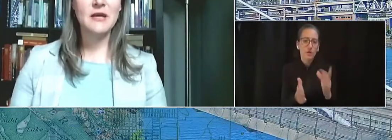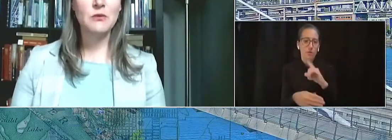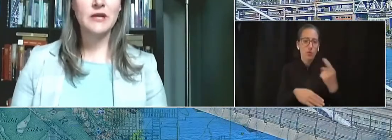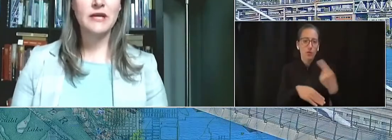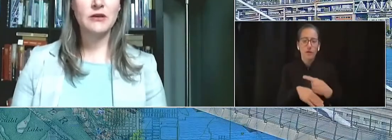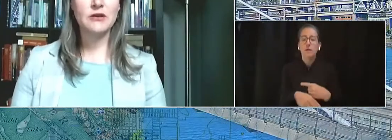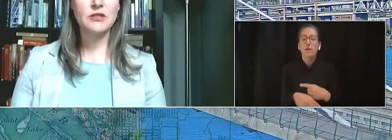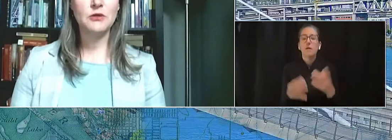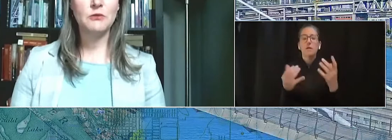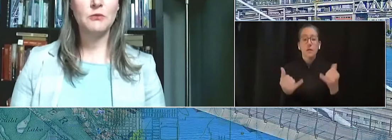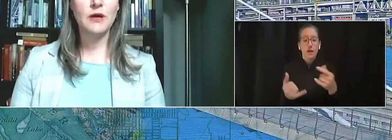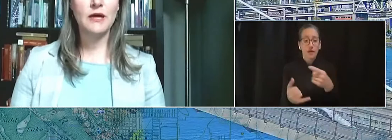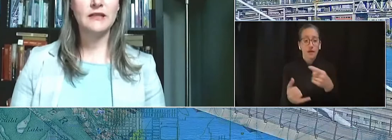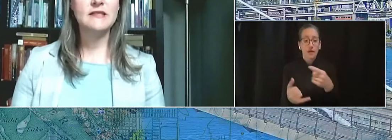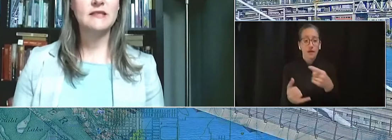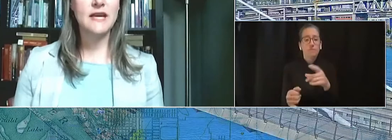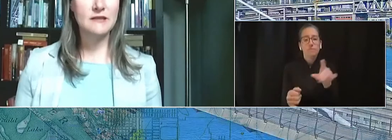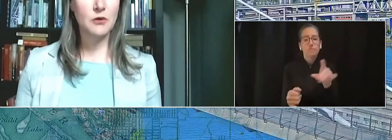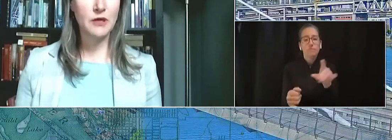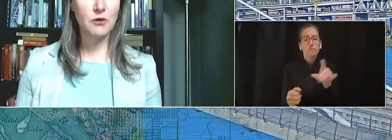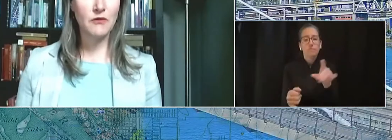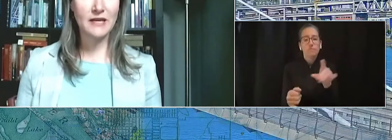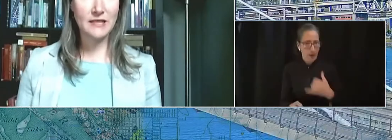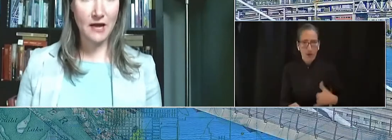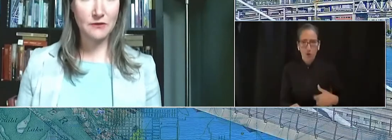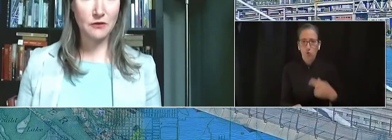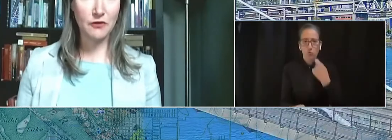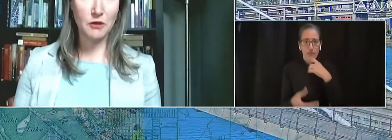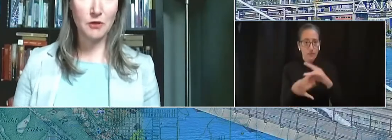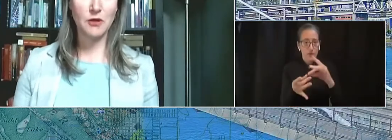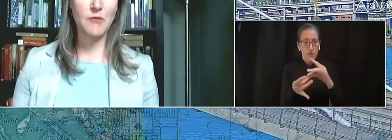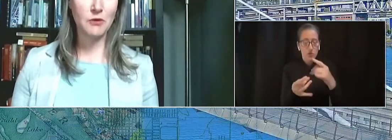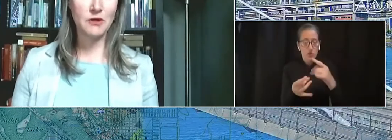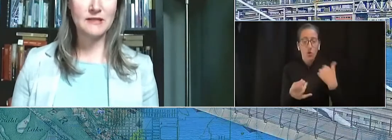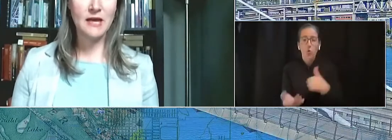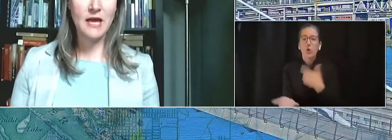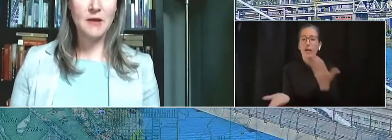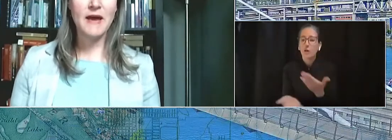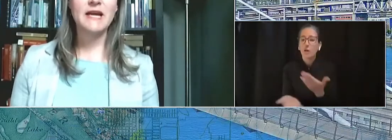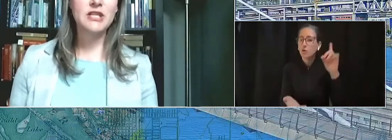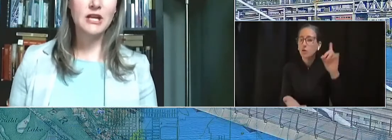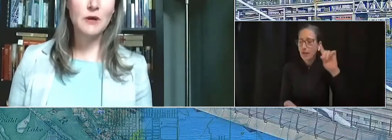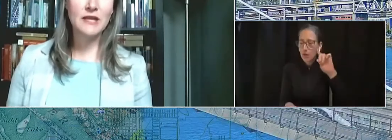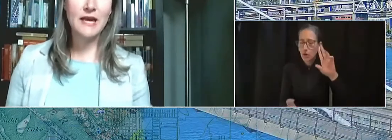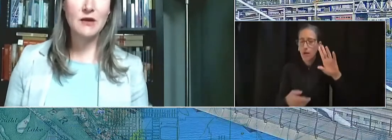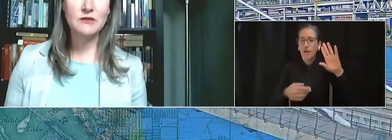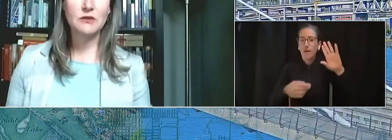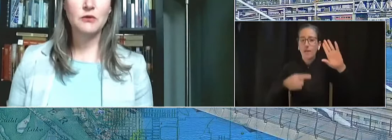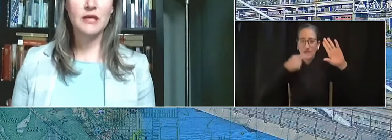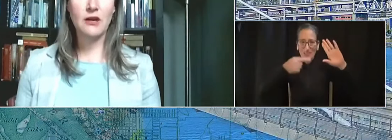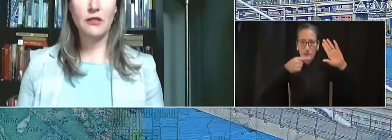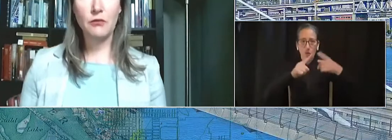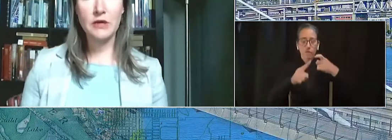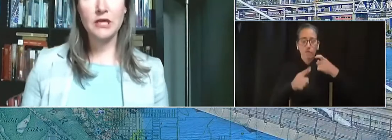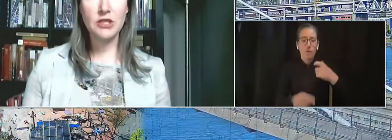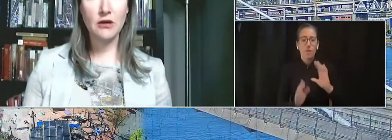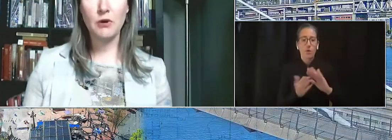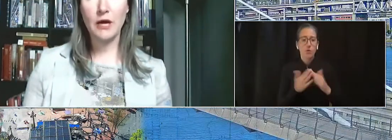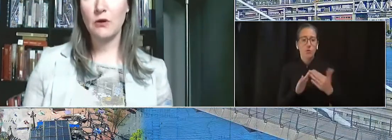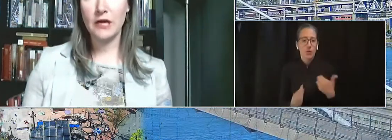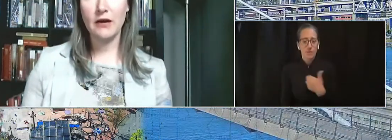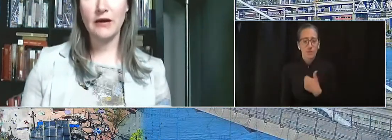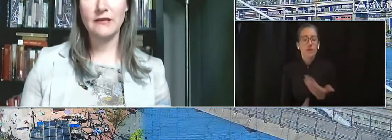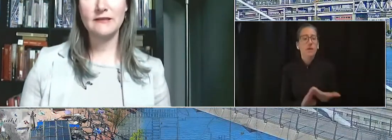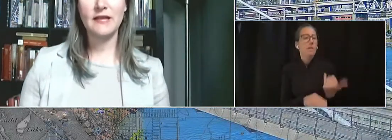said, we're here to listen to testimony provided to Council from community members. Back in January, the Council agreed on three